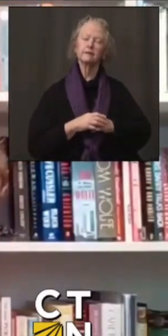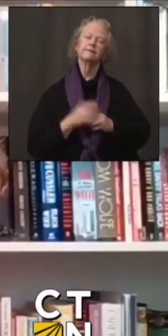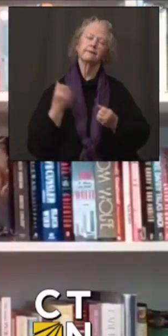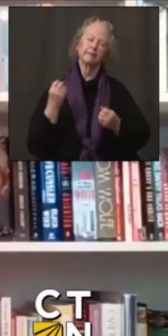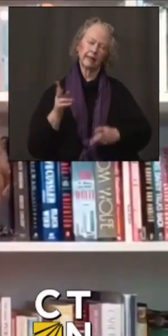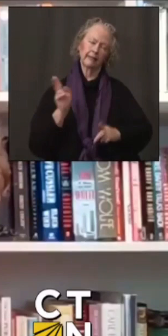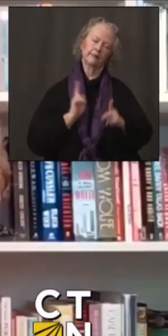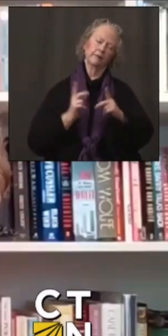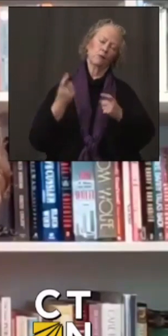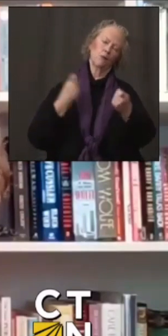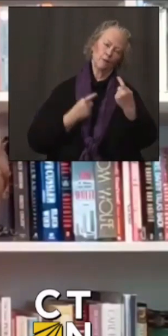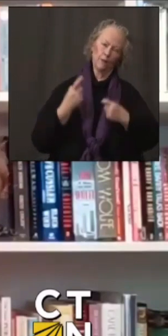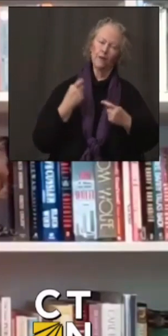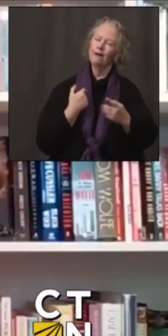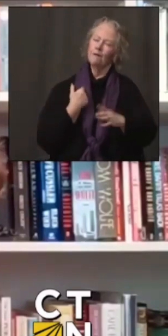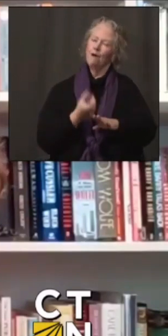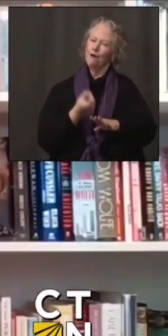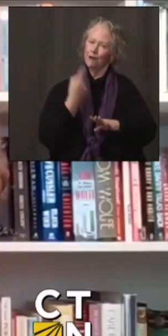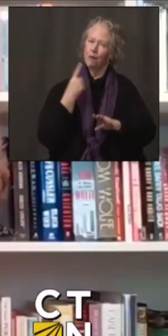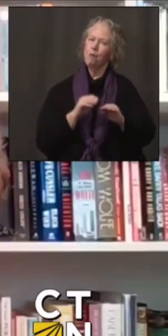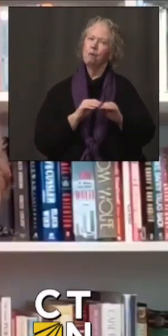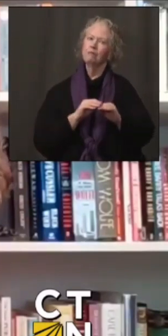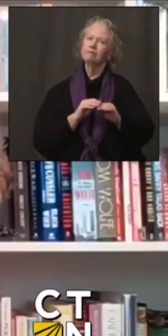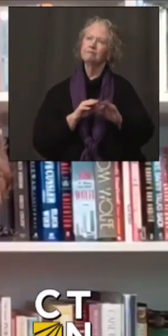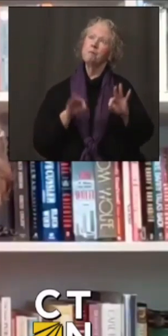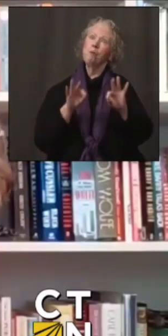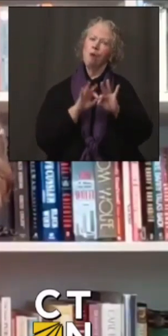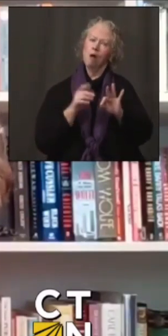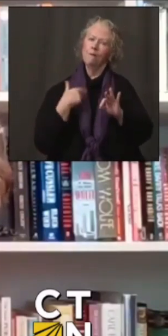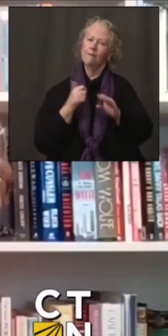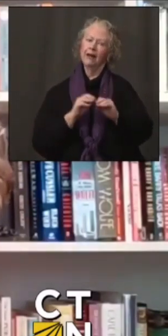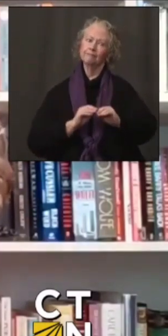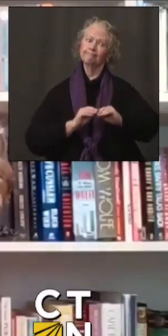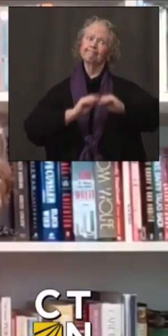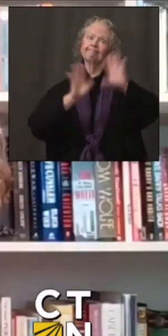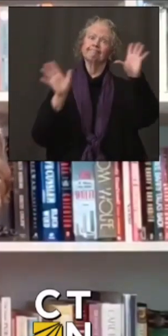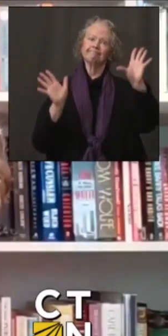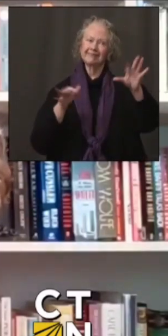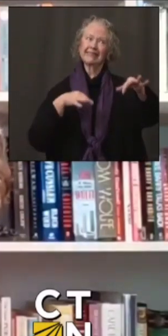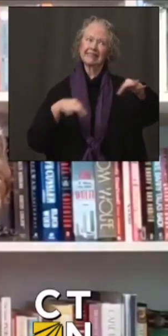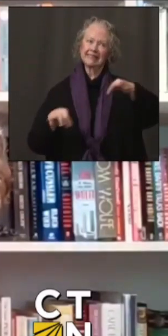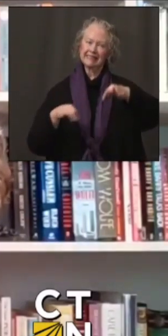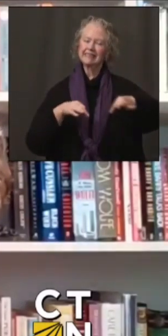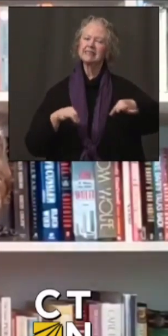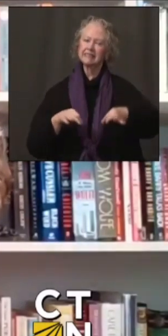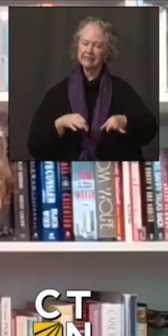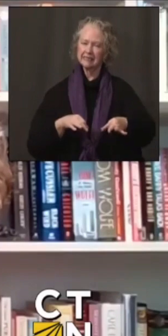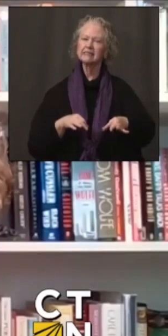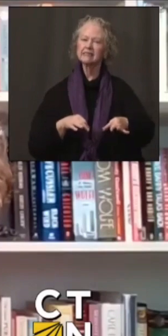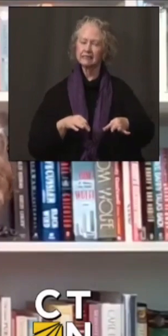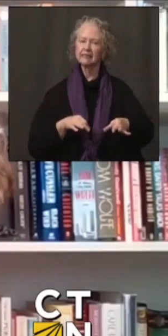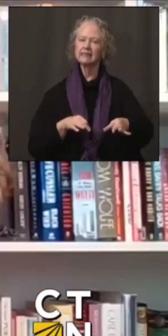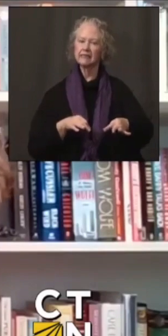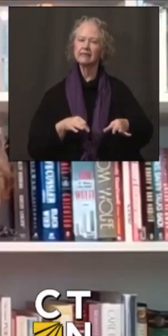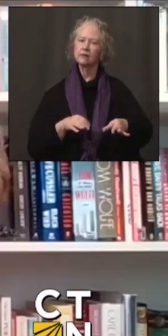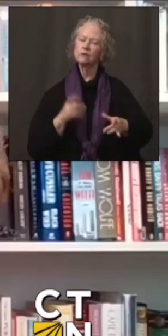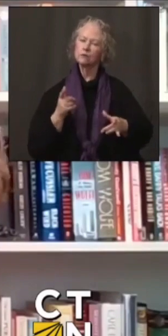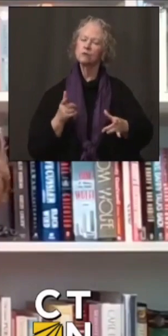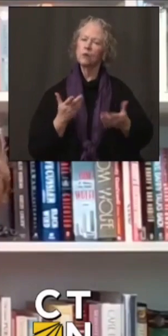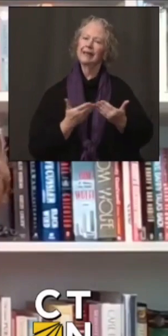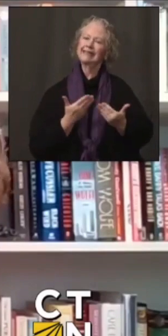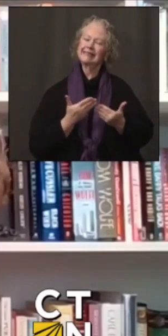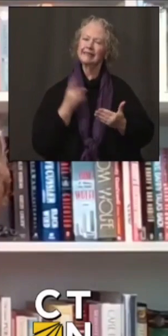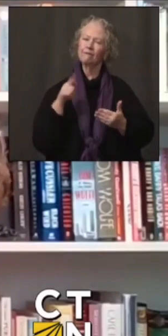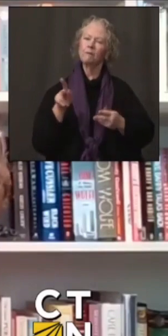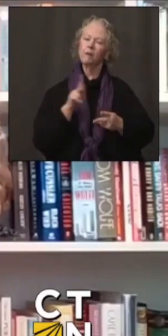questions and we realize it's important that we are available to answer those questions and make the access as easy